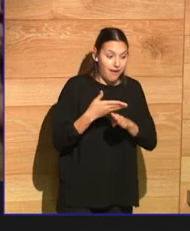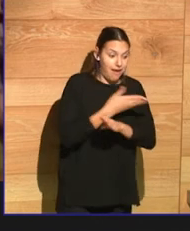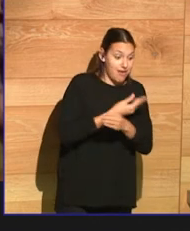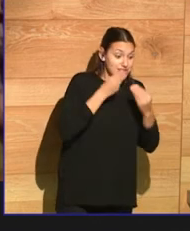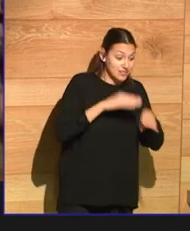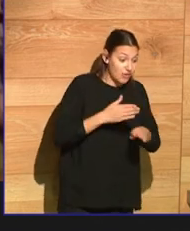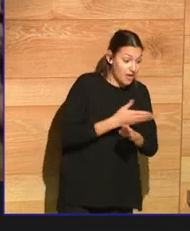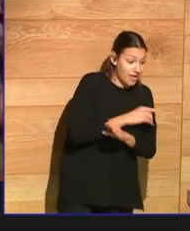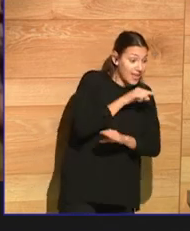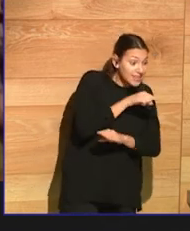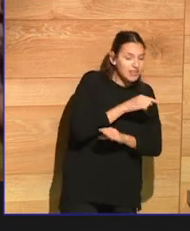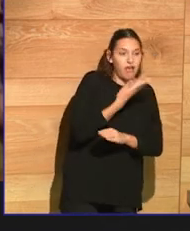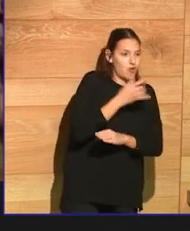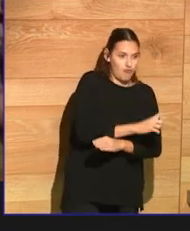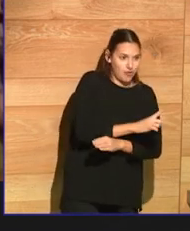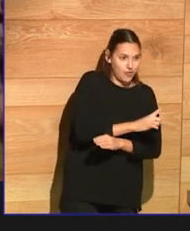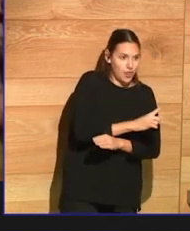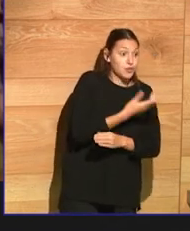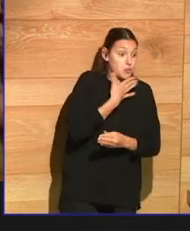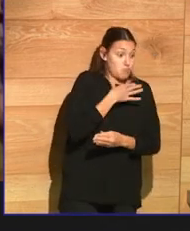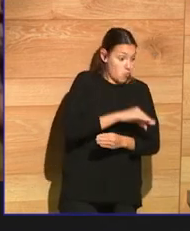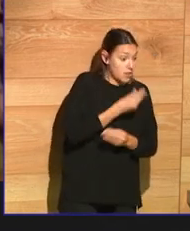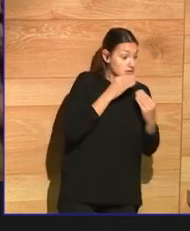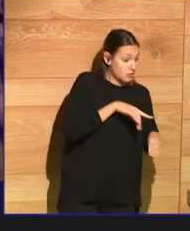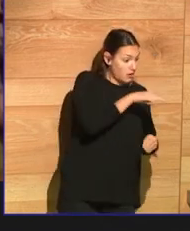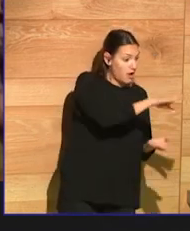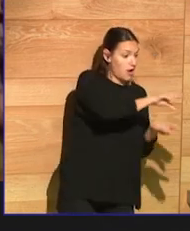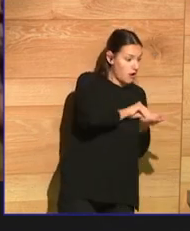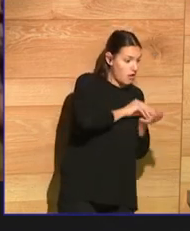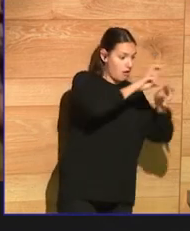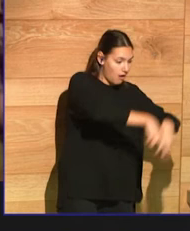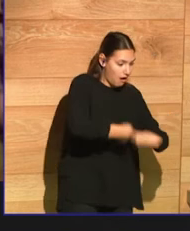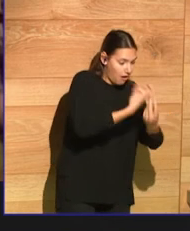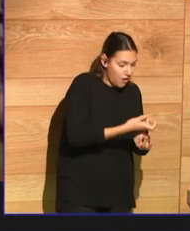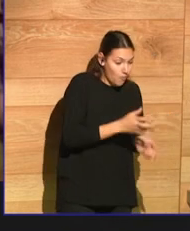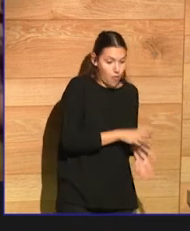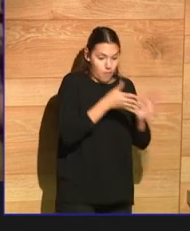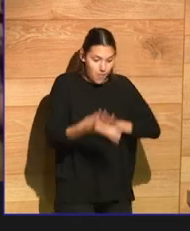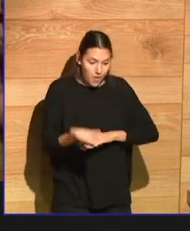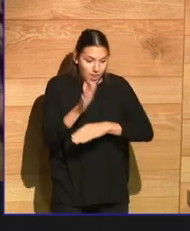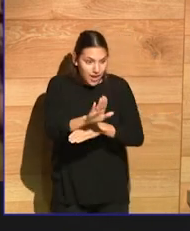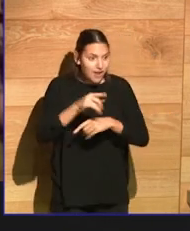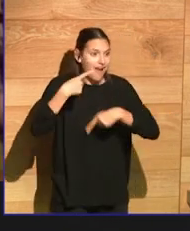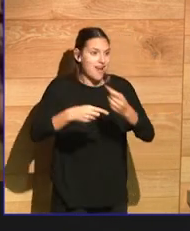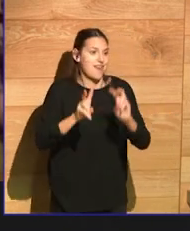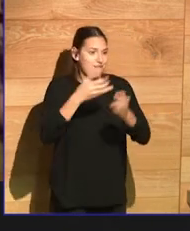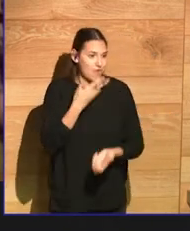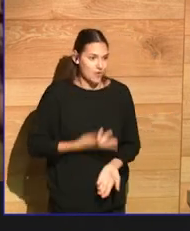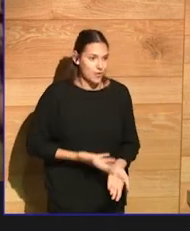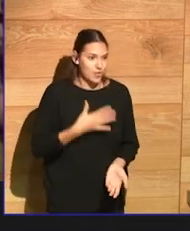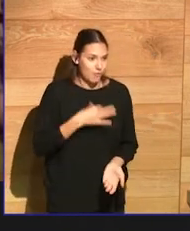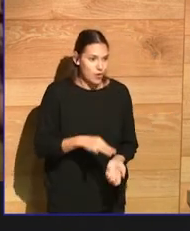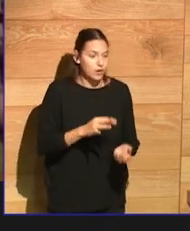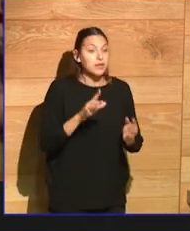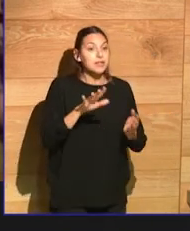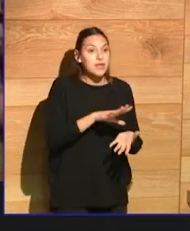can endlessly reinvent older stories with new circumstances. Or you can take new